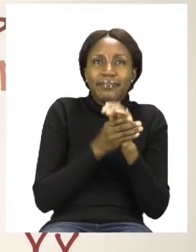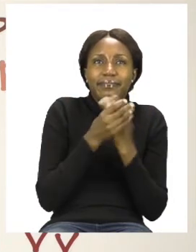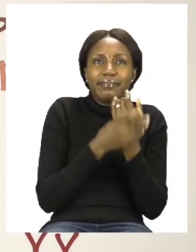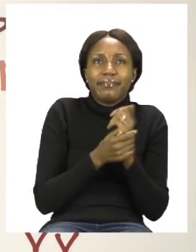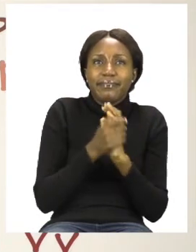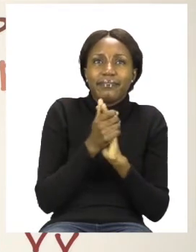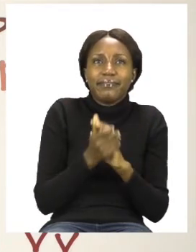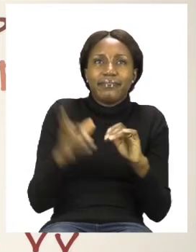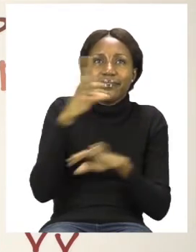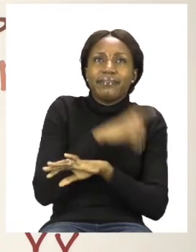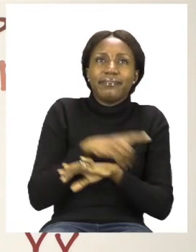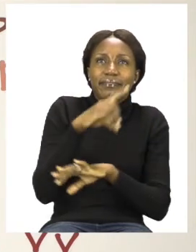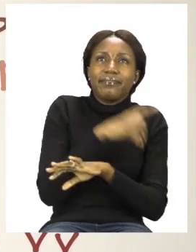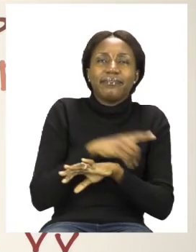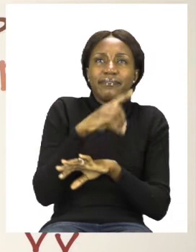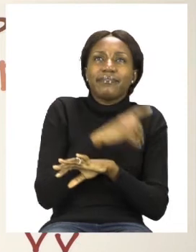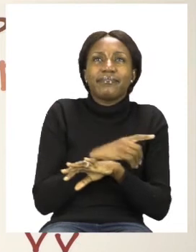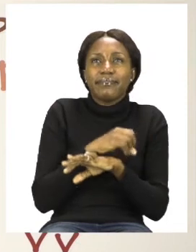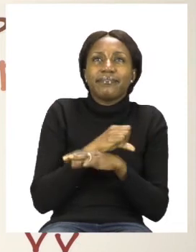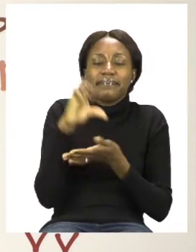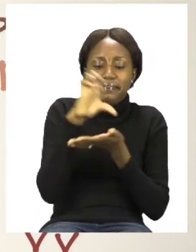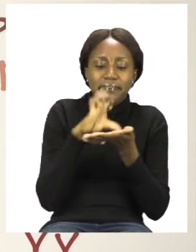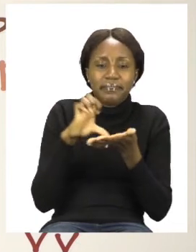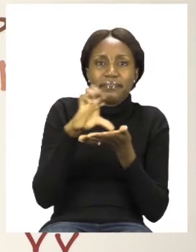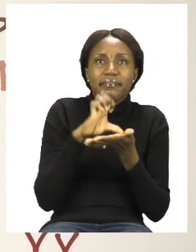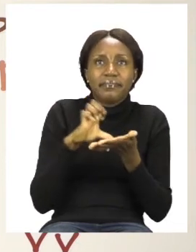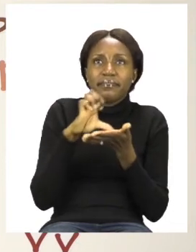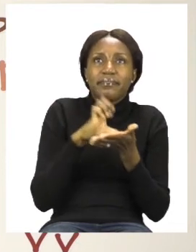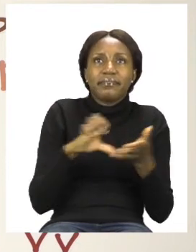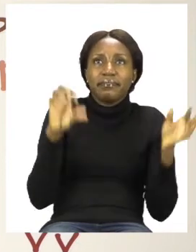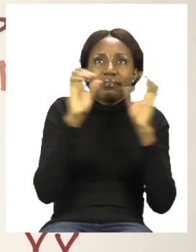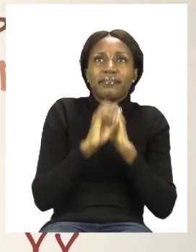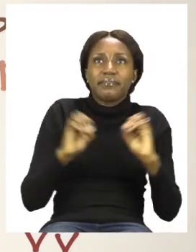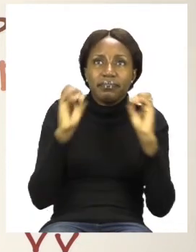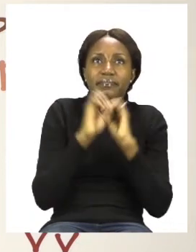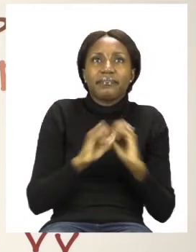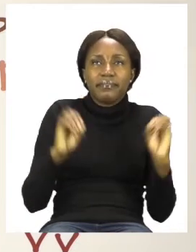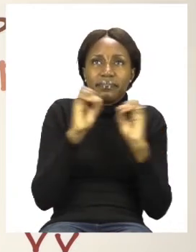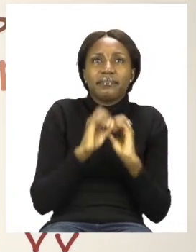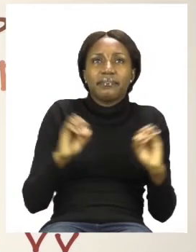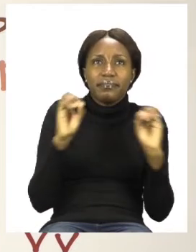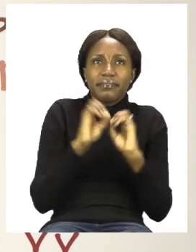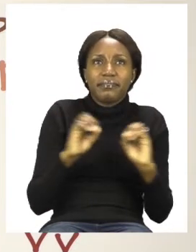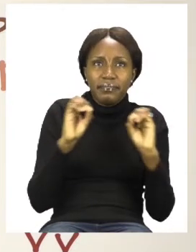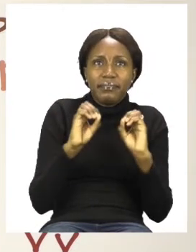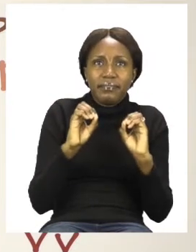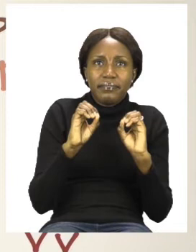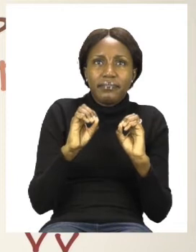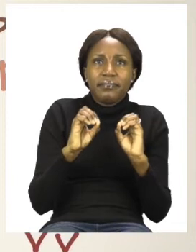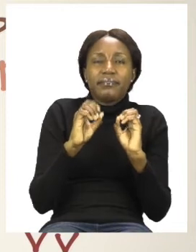Sanitize every day so the germs can stay away.